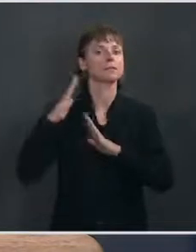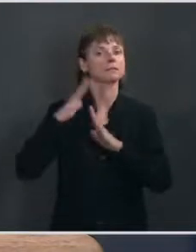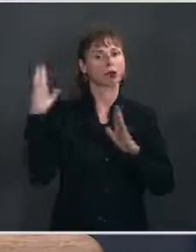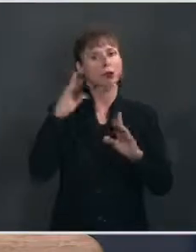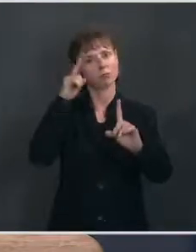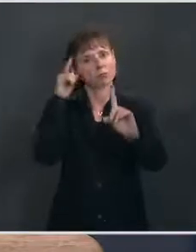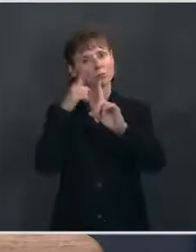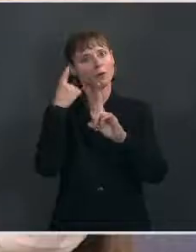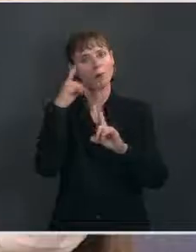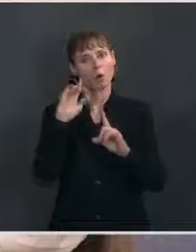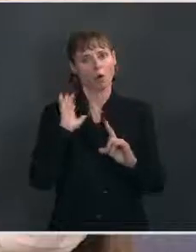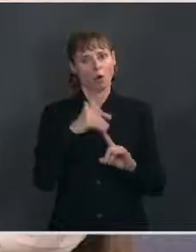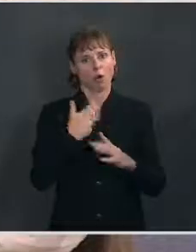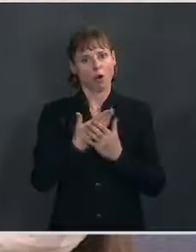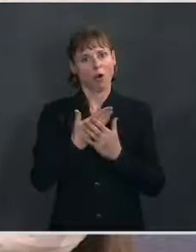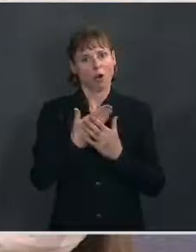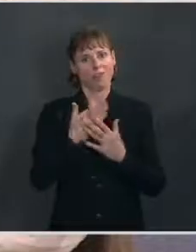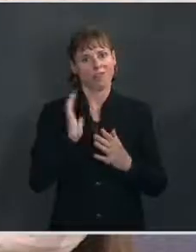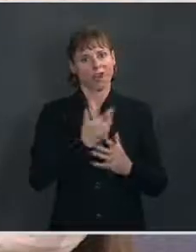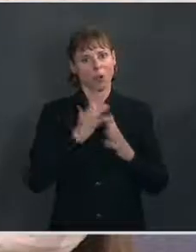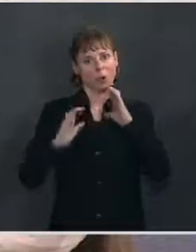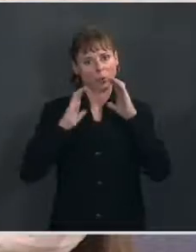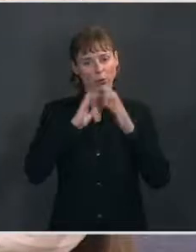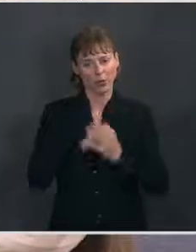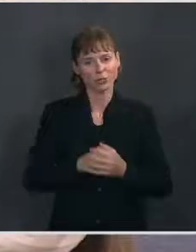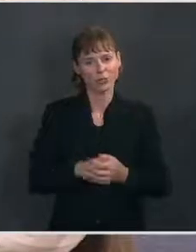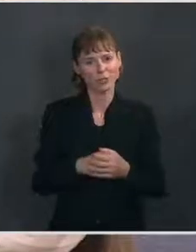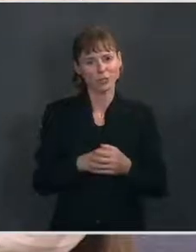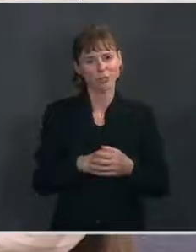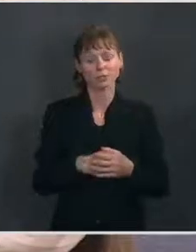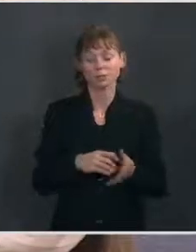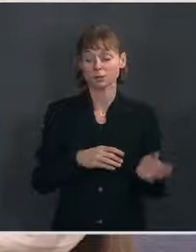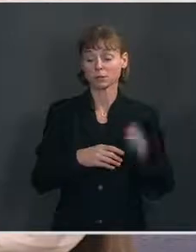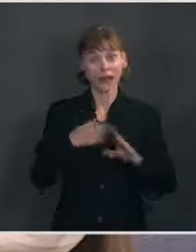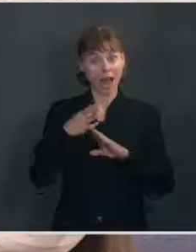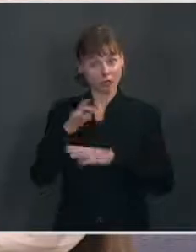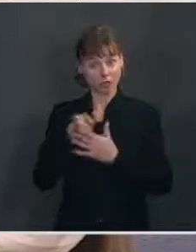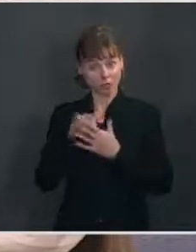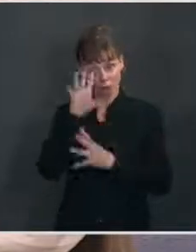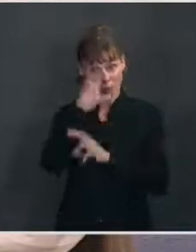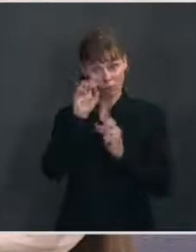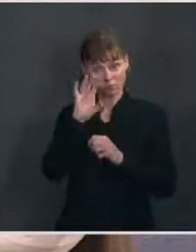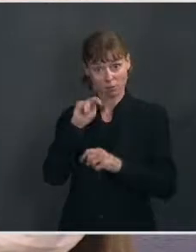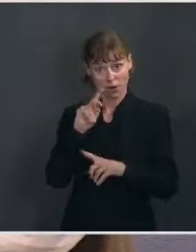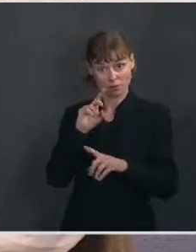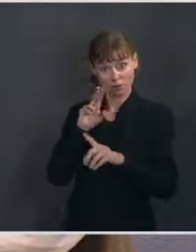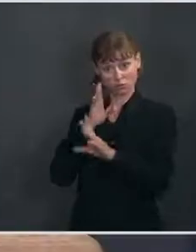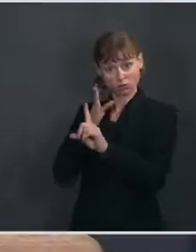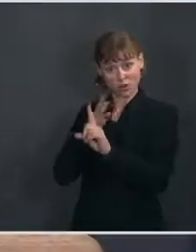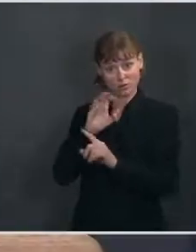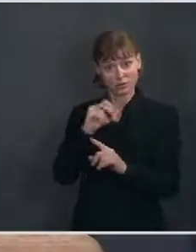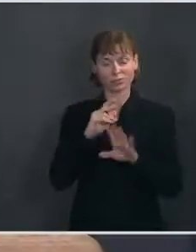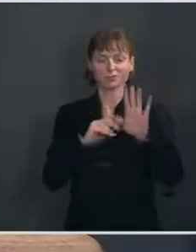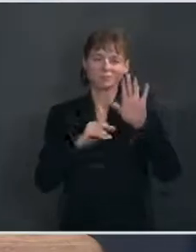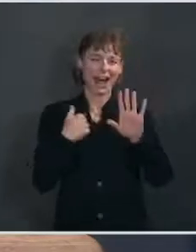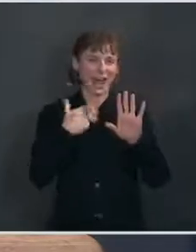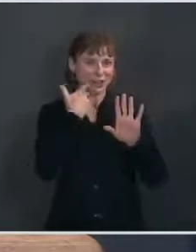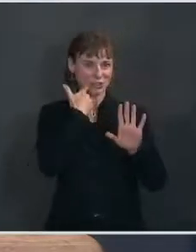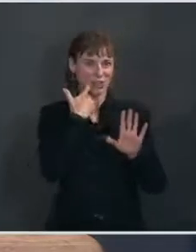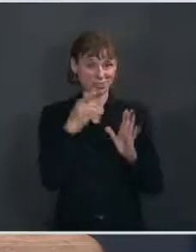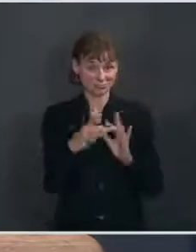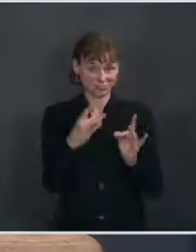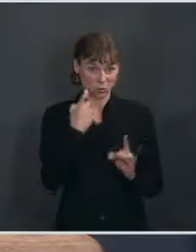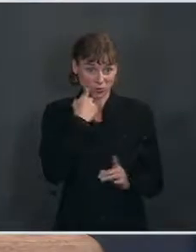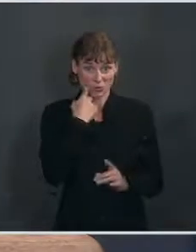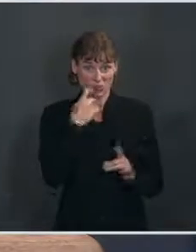After Senator Manchin's criticism of that interview, did President Biden personally speak with Senator Manchin? Ms. As I noted before to an